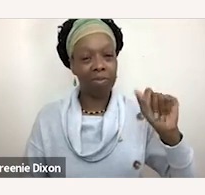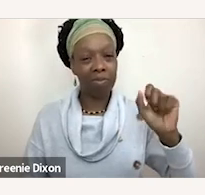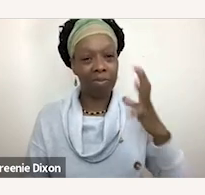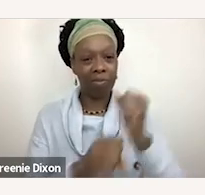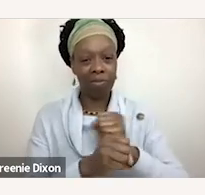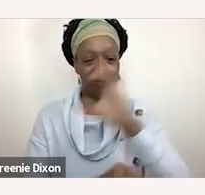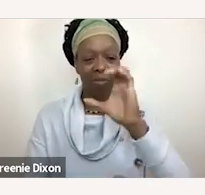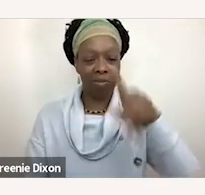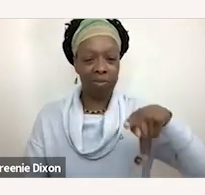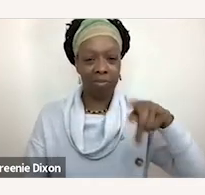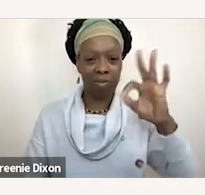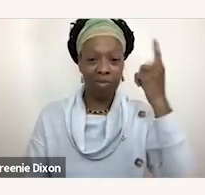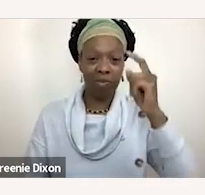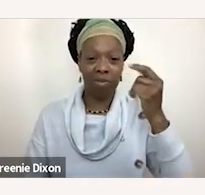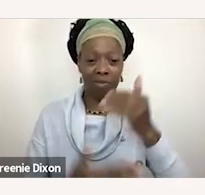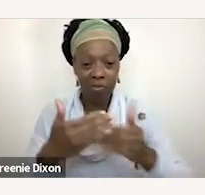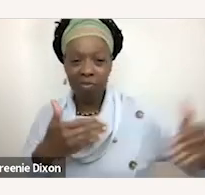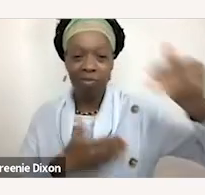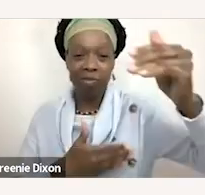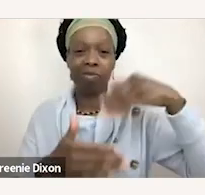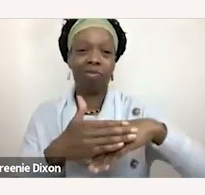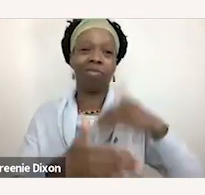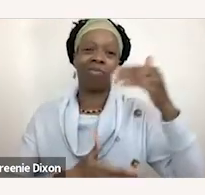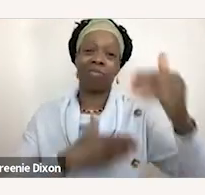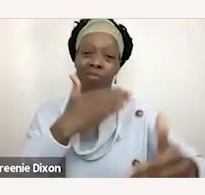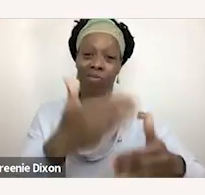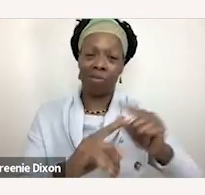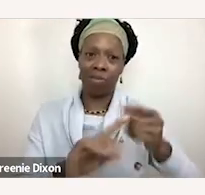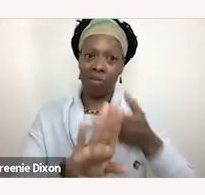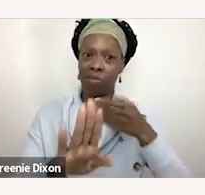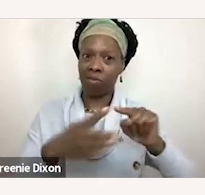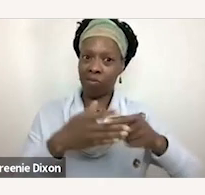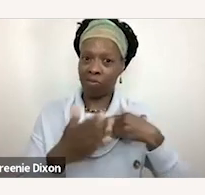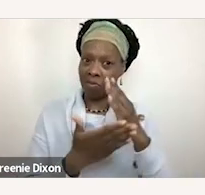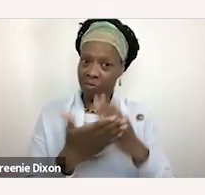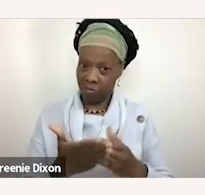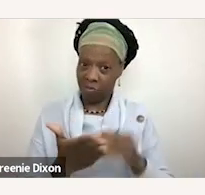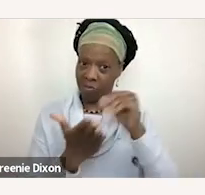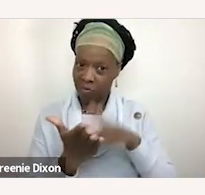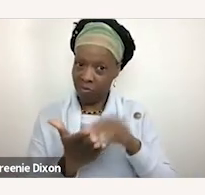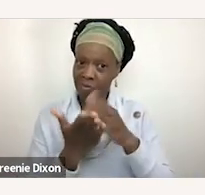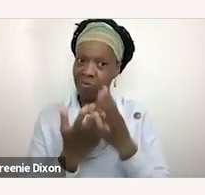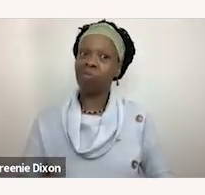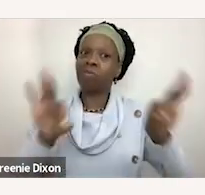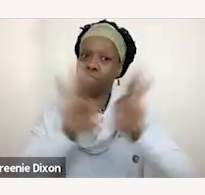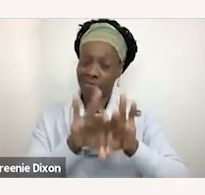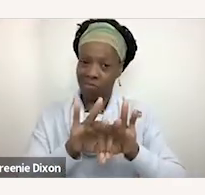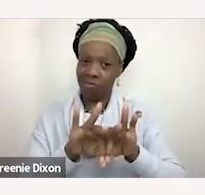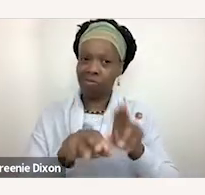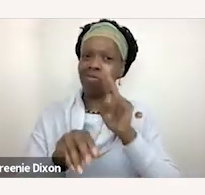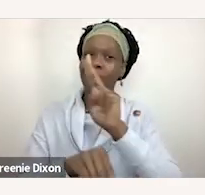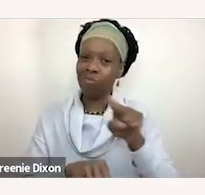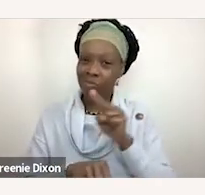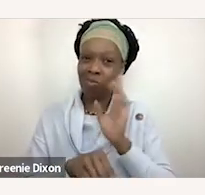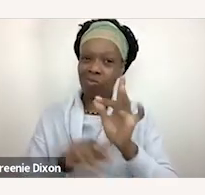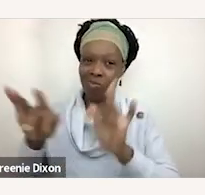Now, before we get started with the presentation, I have just a few housekeeping notes. As always, this session will be recorded and will be posted